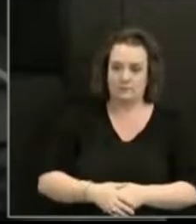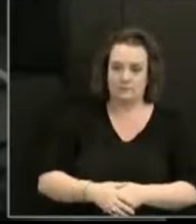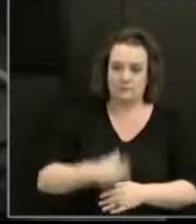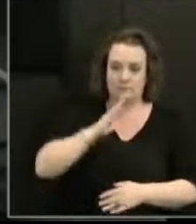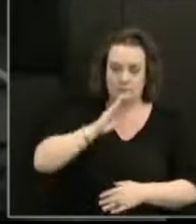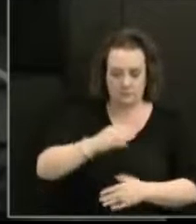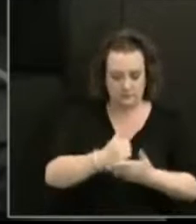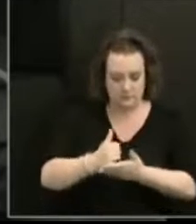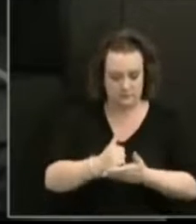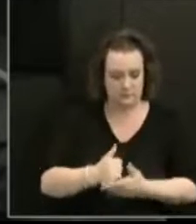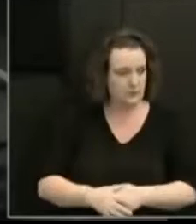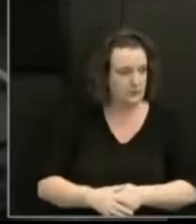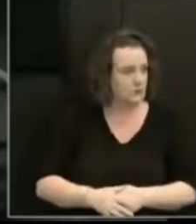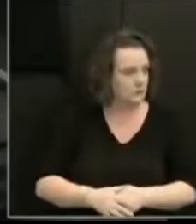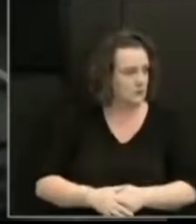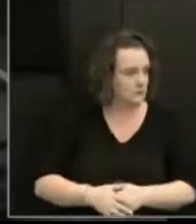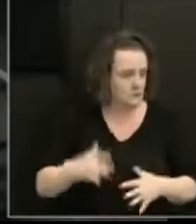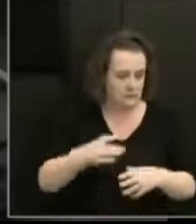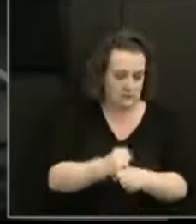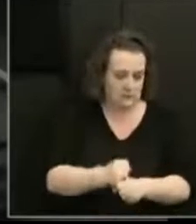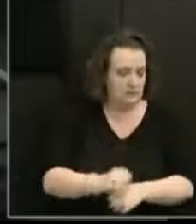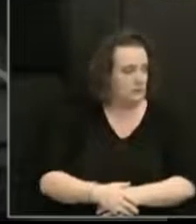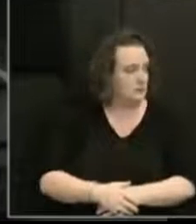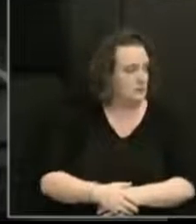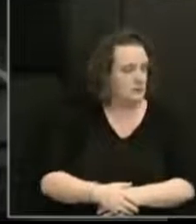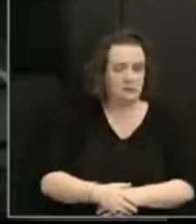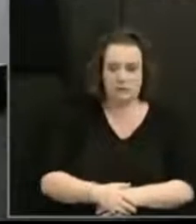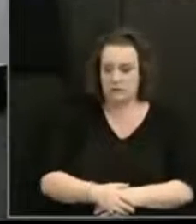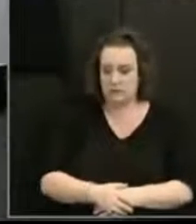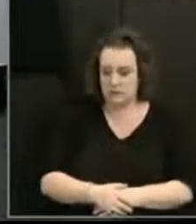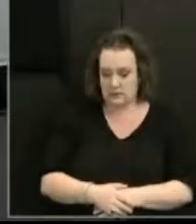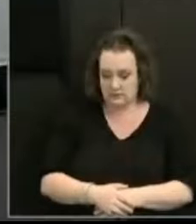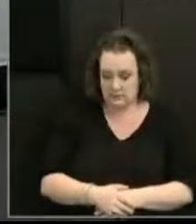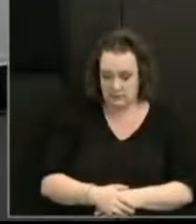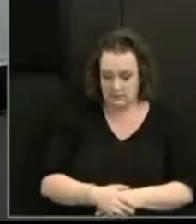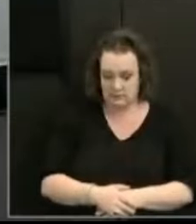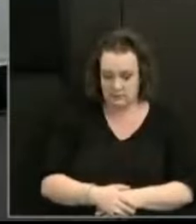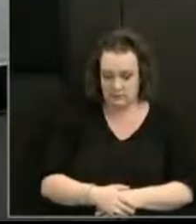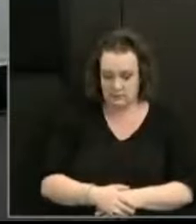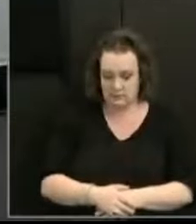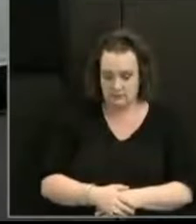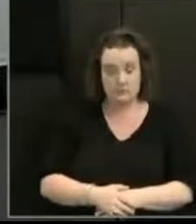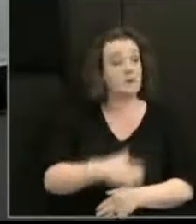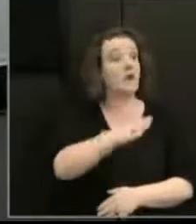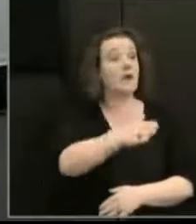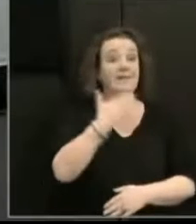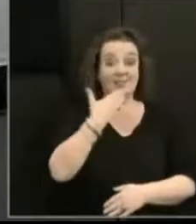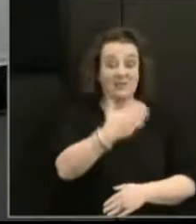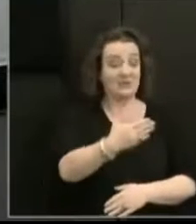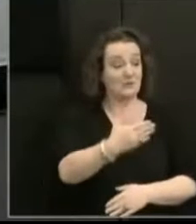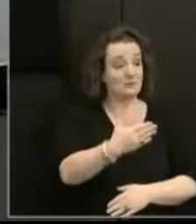Thank you. Thank you. Thank Ms. Tesoriero. Please convey the